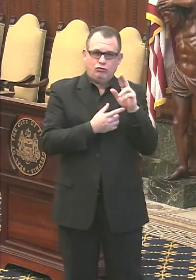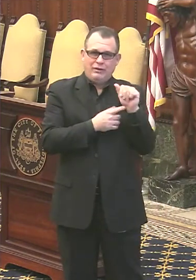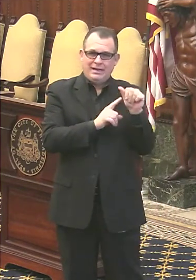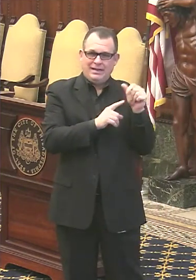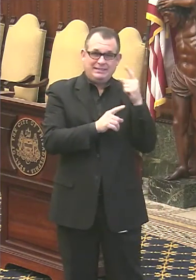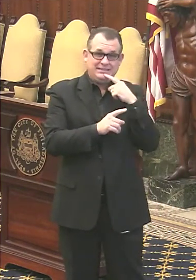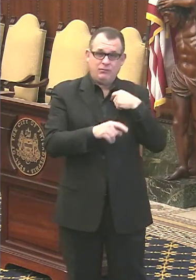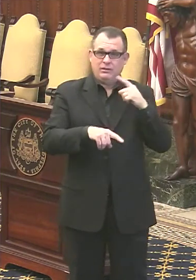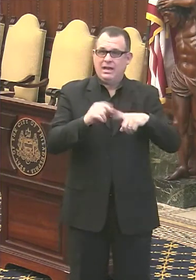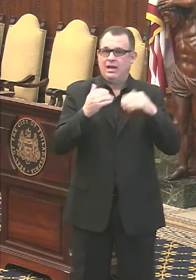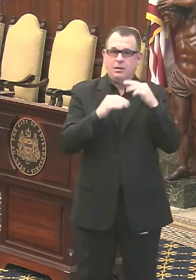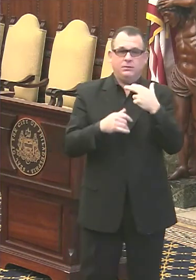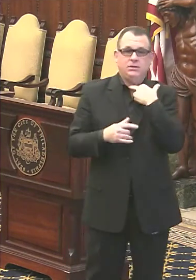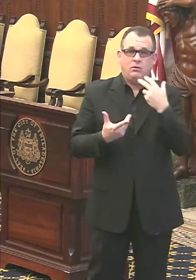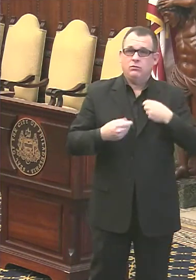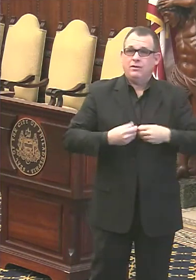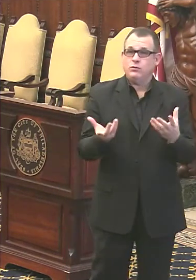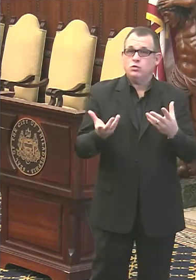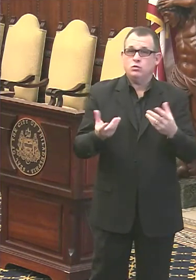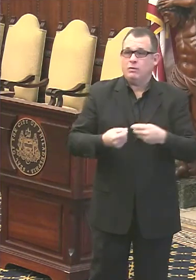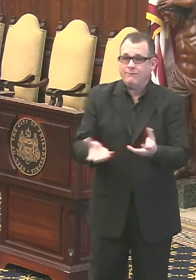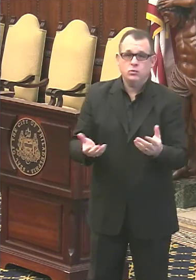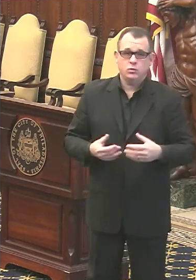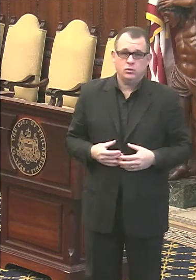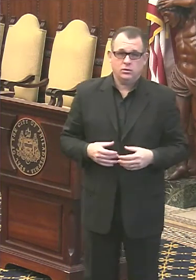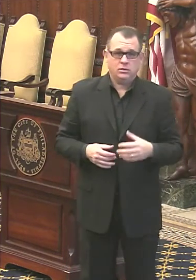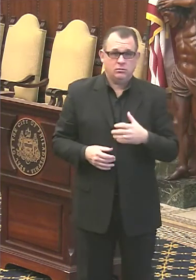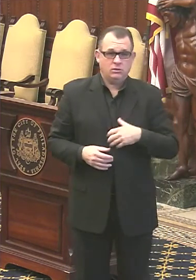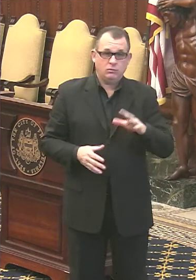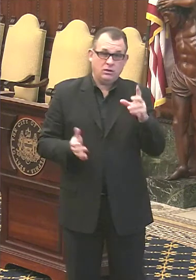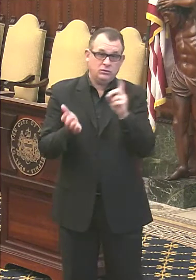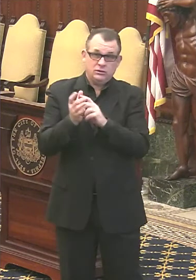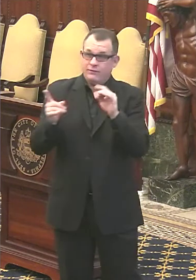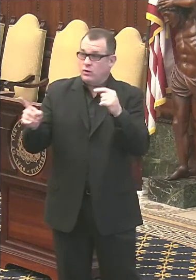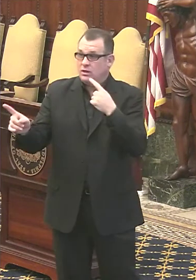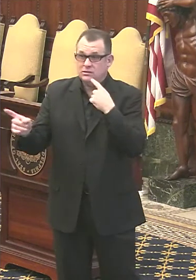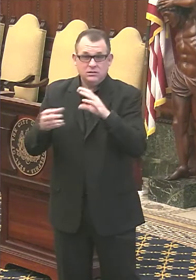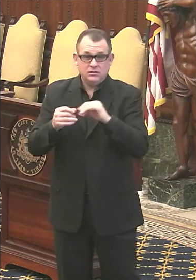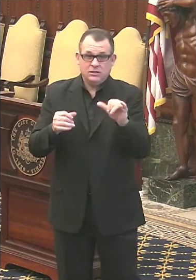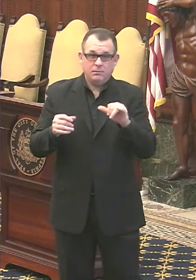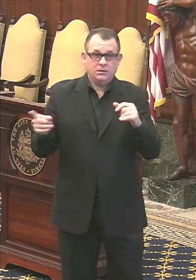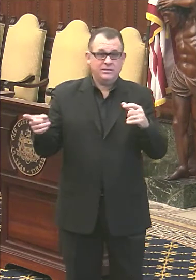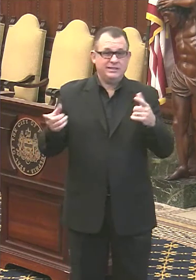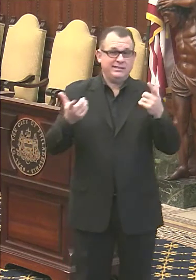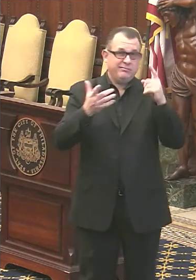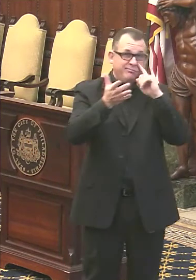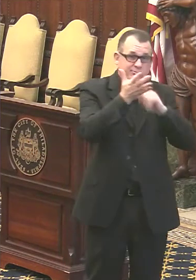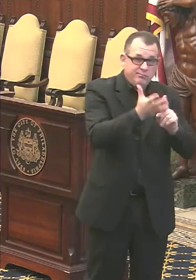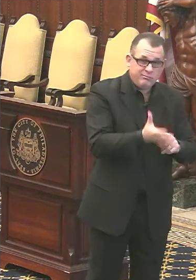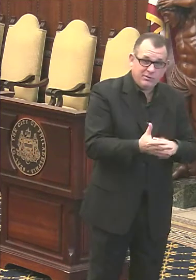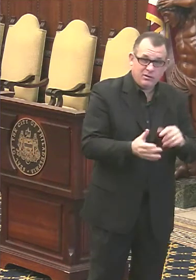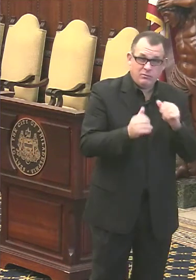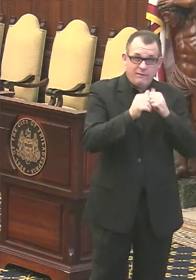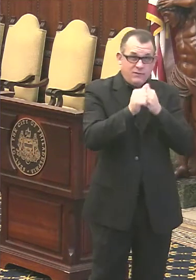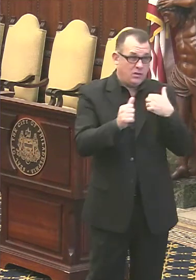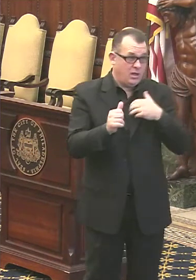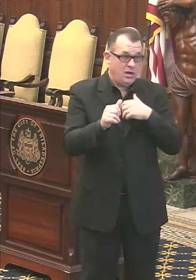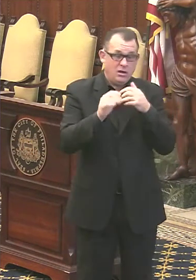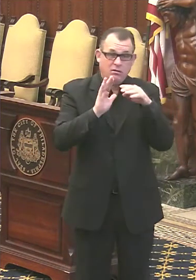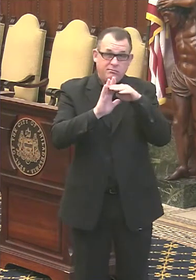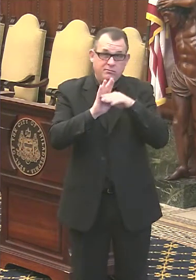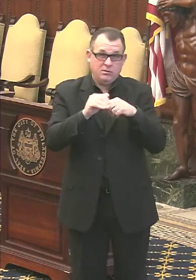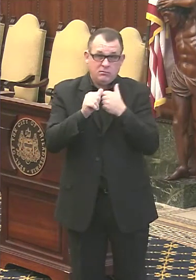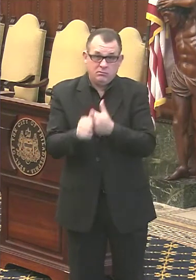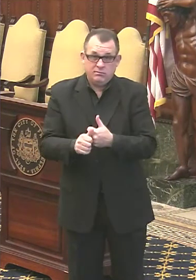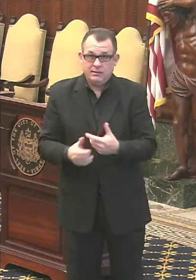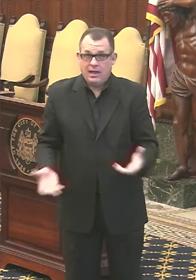limit who we give it to. Well, as doctor said that this is being looked at and if they're not going to follow our guidelines, they're probably not going to be involved